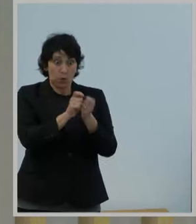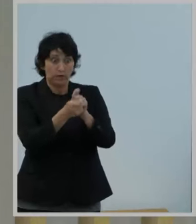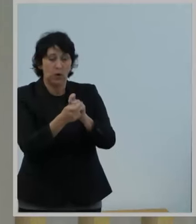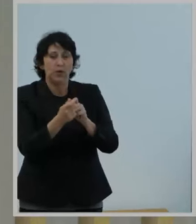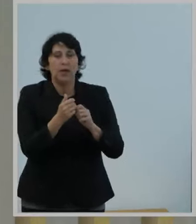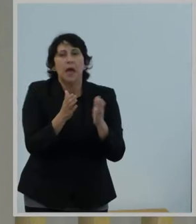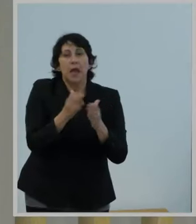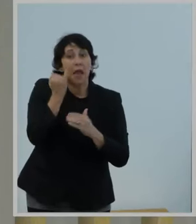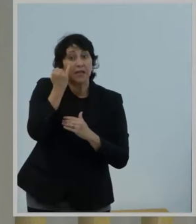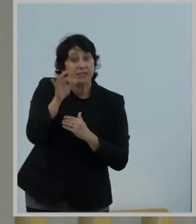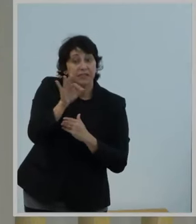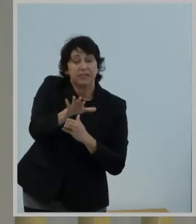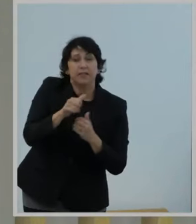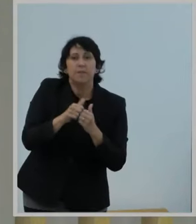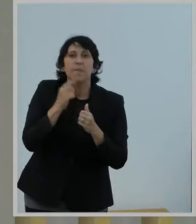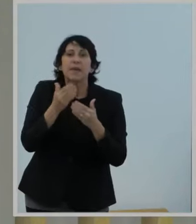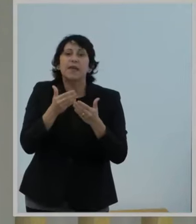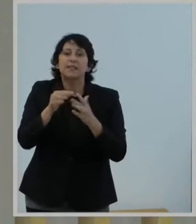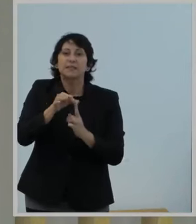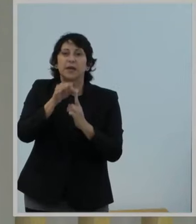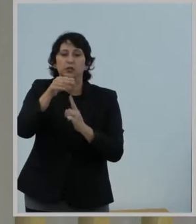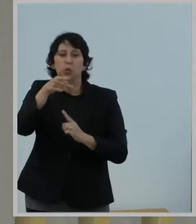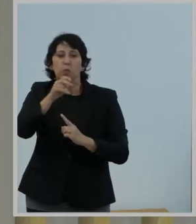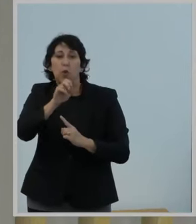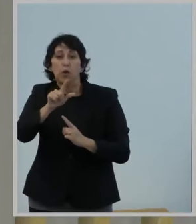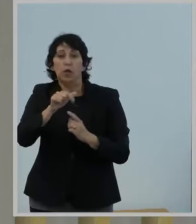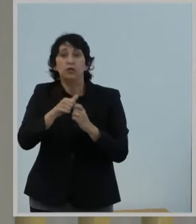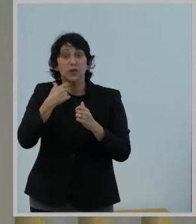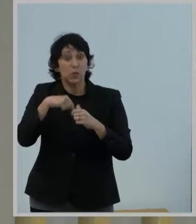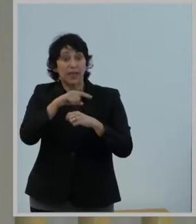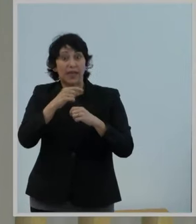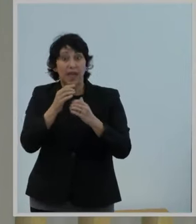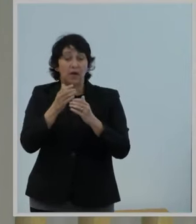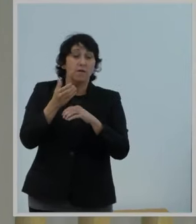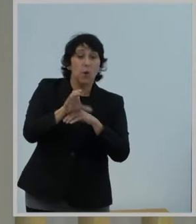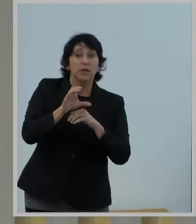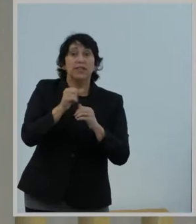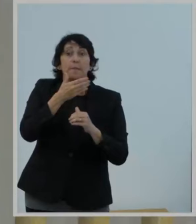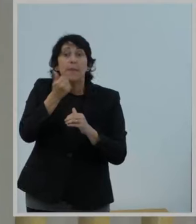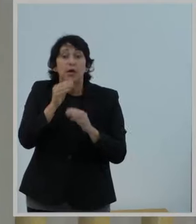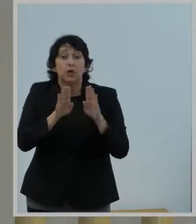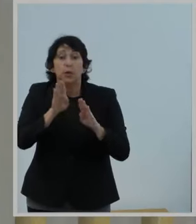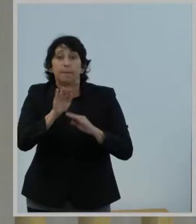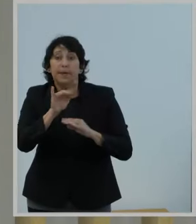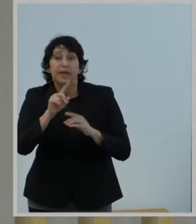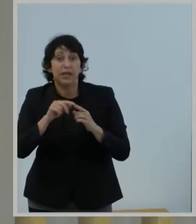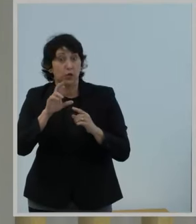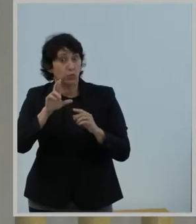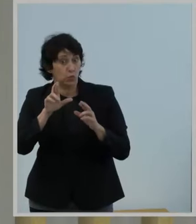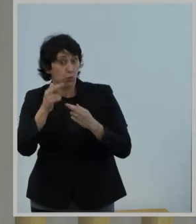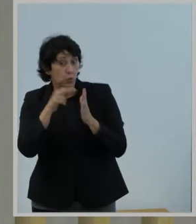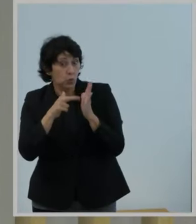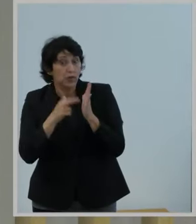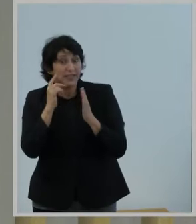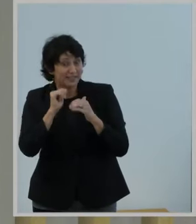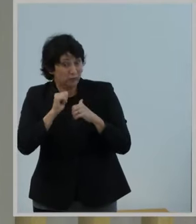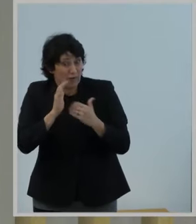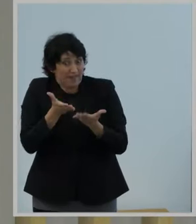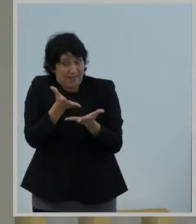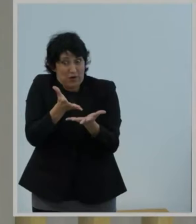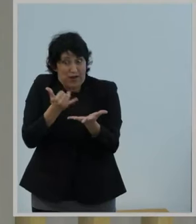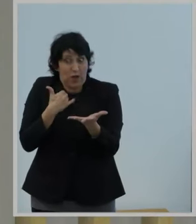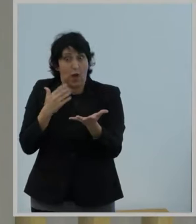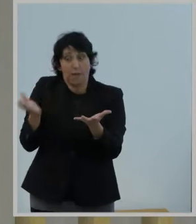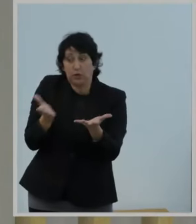competitive bidding portal that will allow us to better enforce E-rate's competitive bidding rules is currently languishing before the commission. And I encourage the